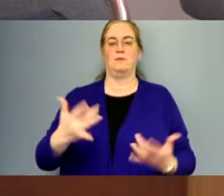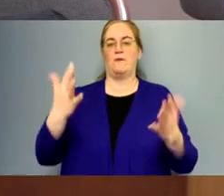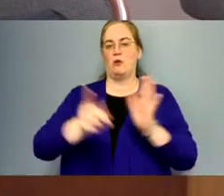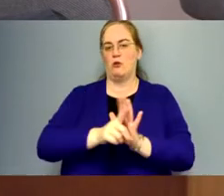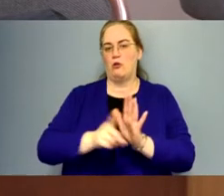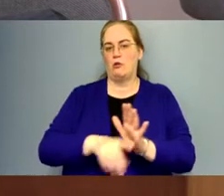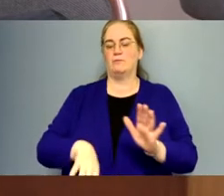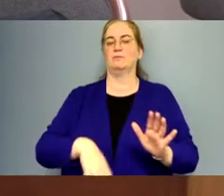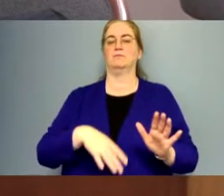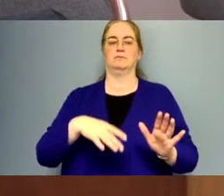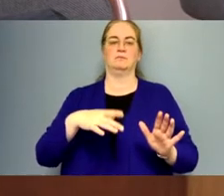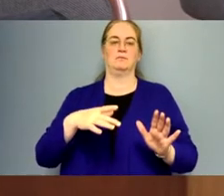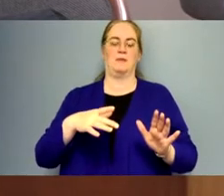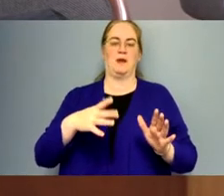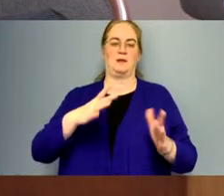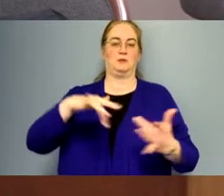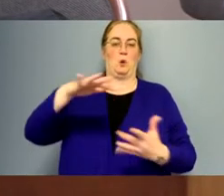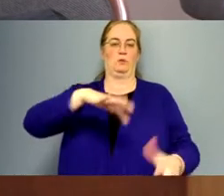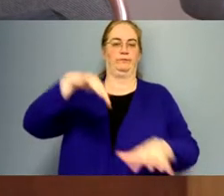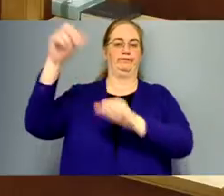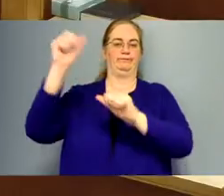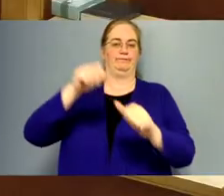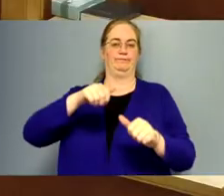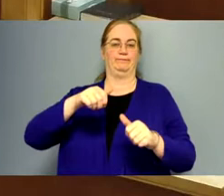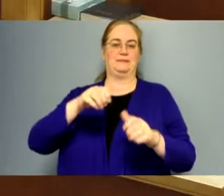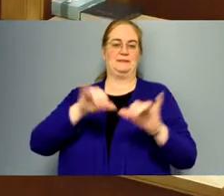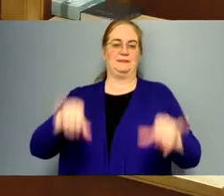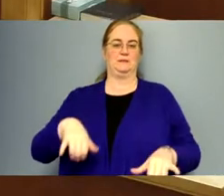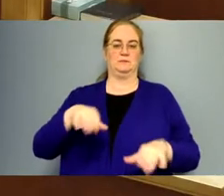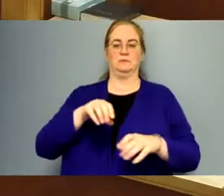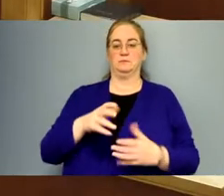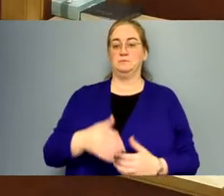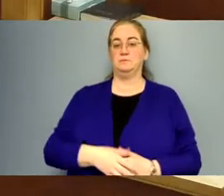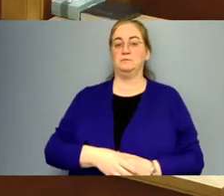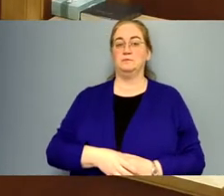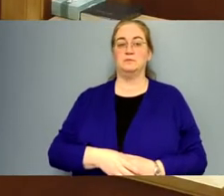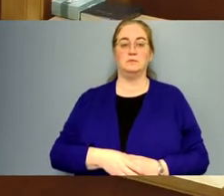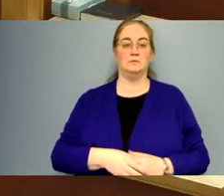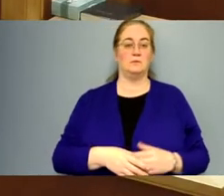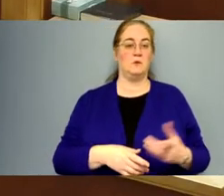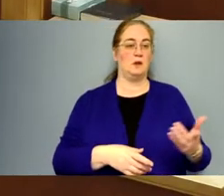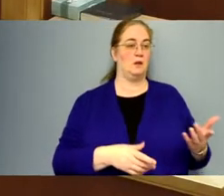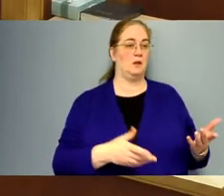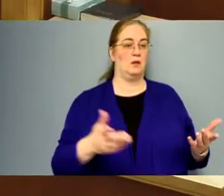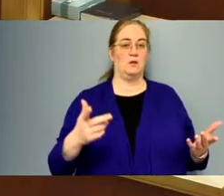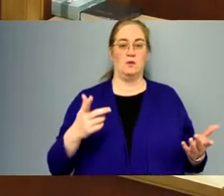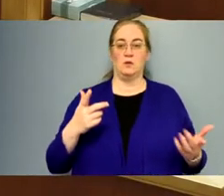as part of the new prison. Okay. Thank you. Any board comment or questions?